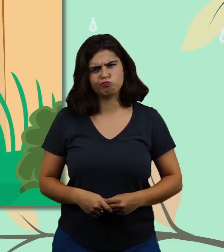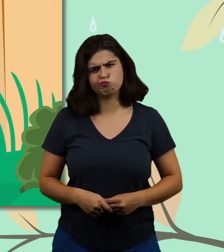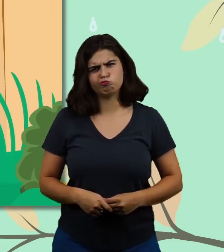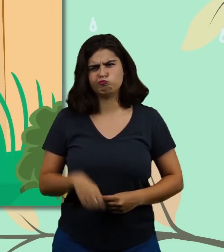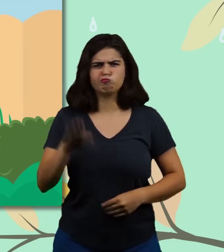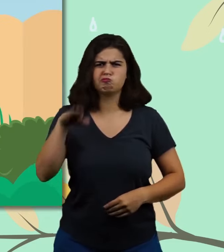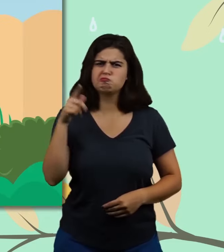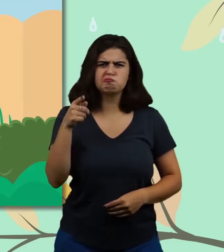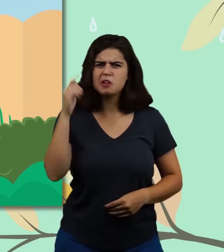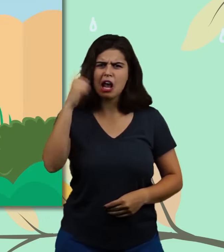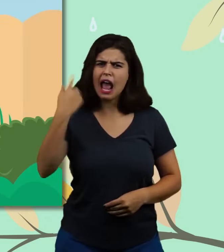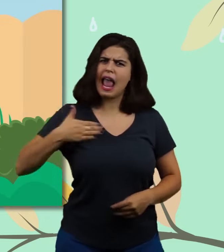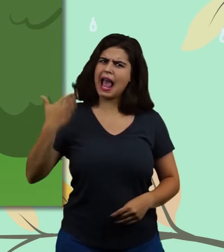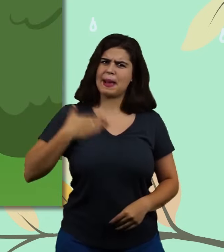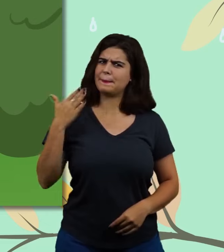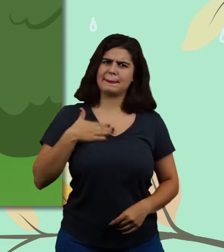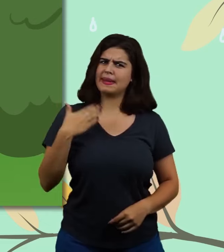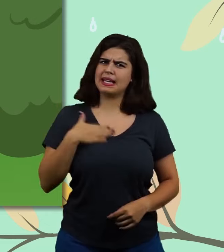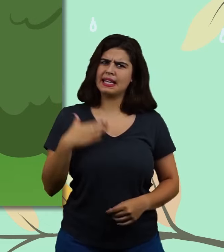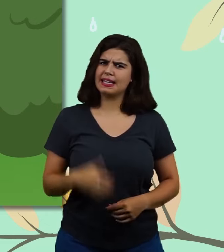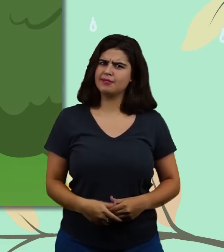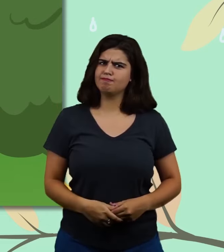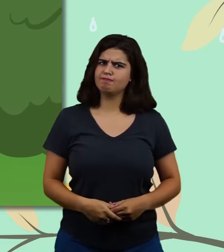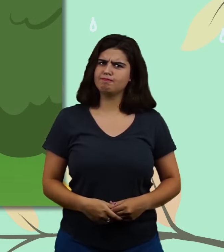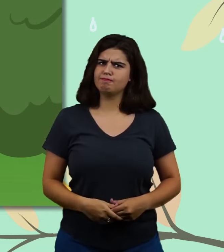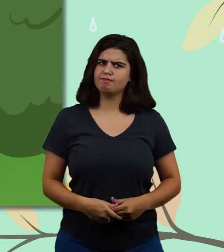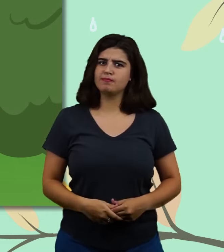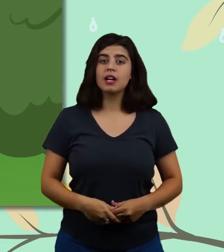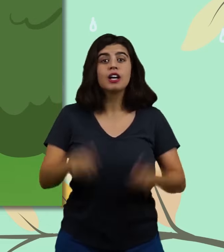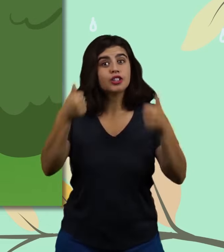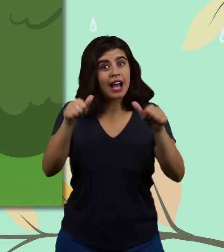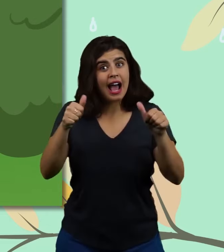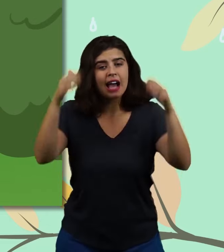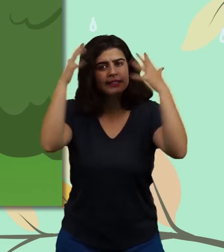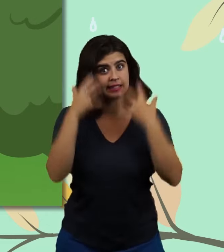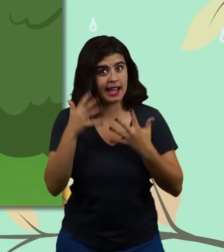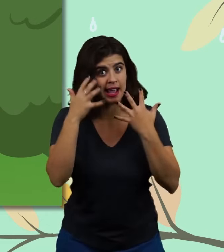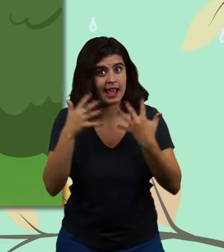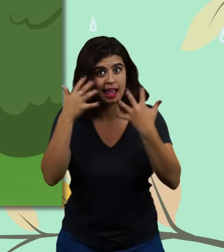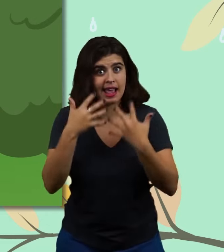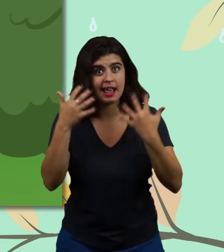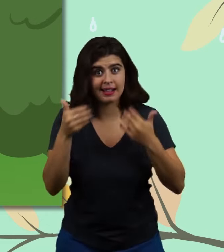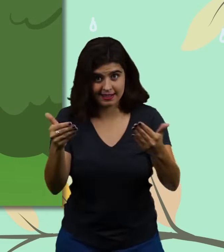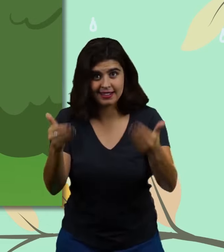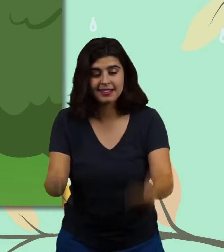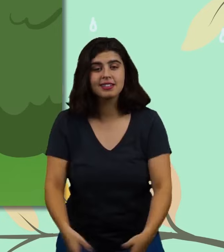hey you don't look really happy let's try better with sadness